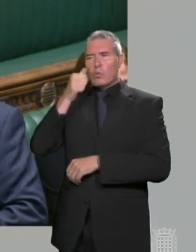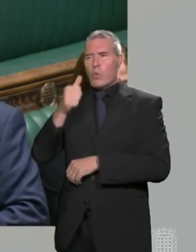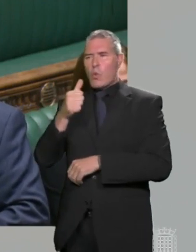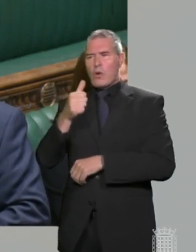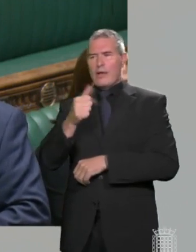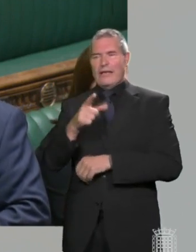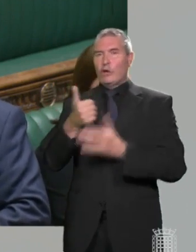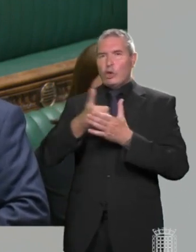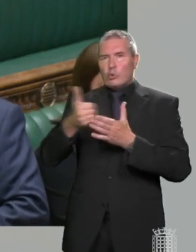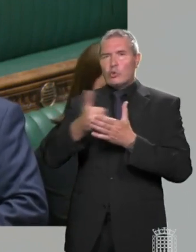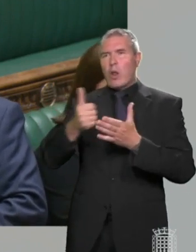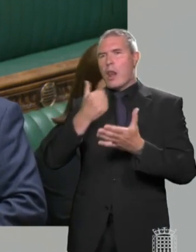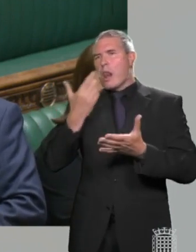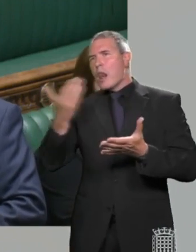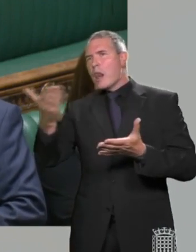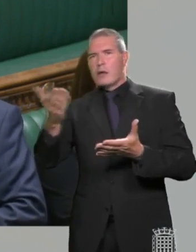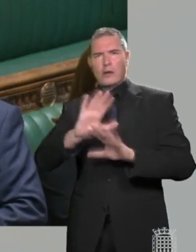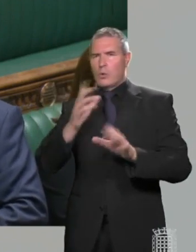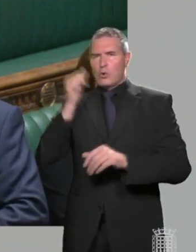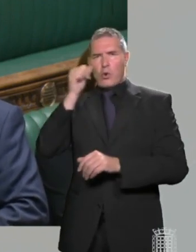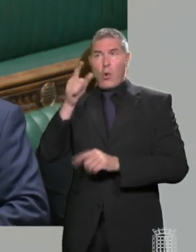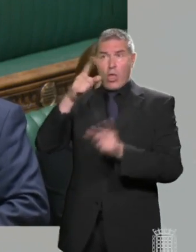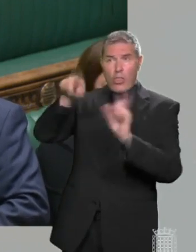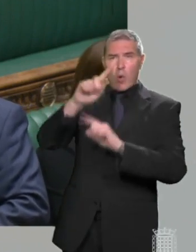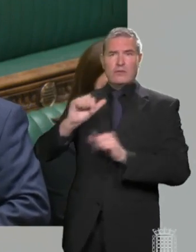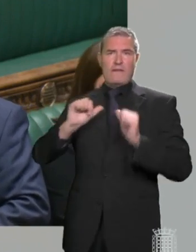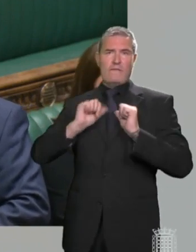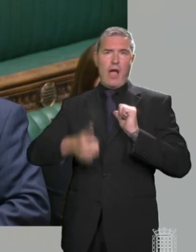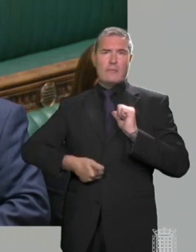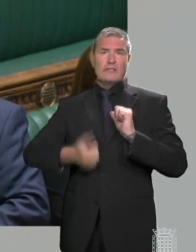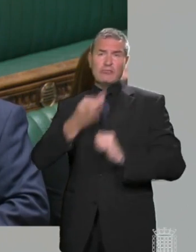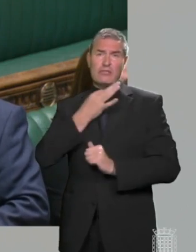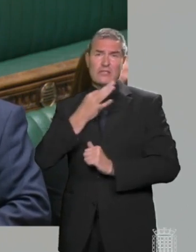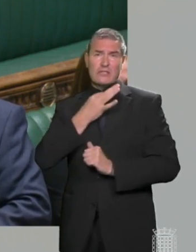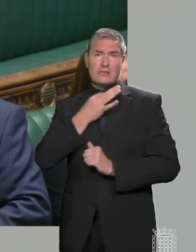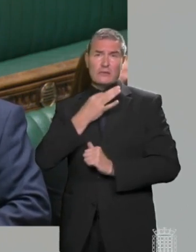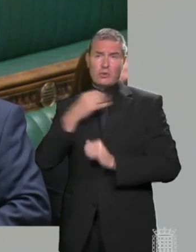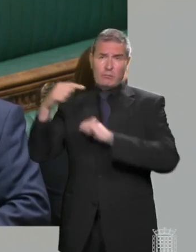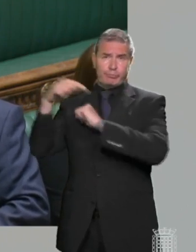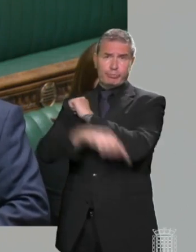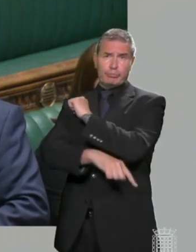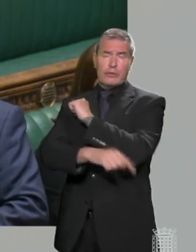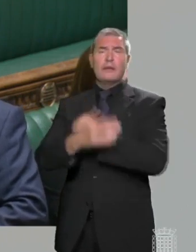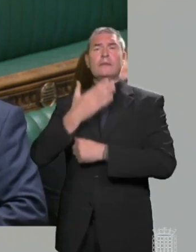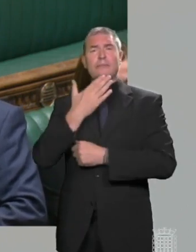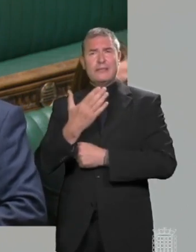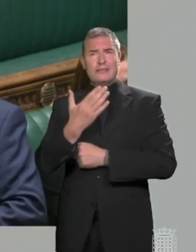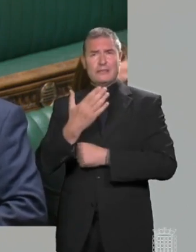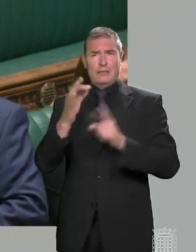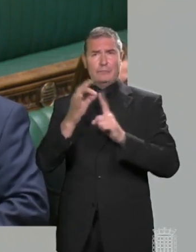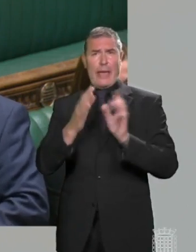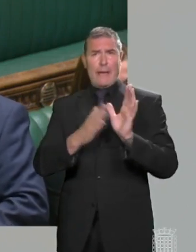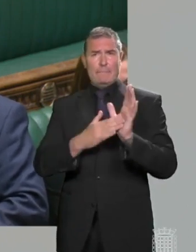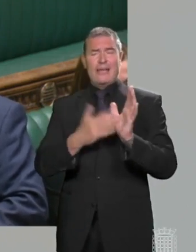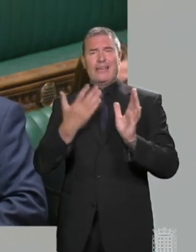Minister's usual waffle. Their livelihoods are at stake, Prime Minister. Just this once, just this once, they